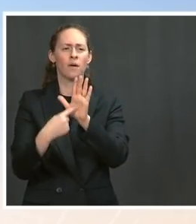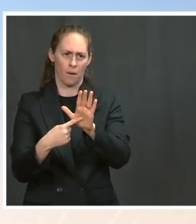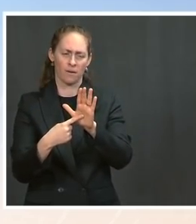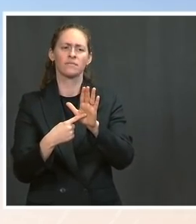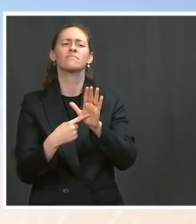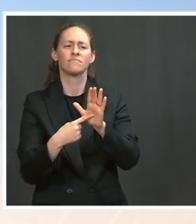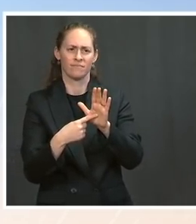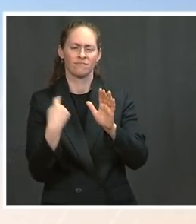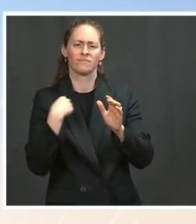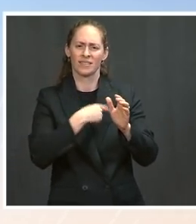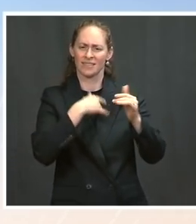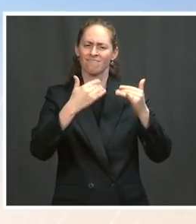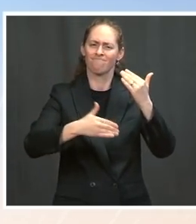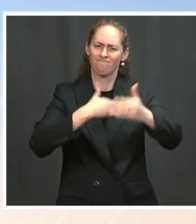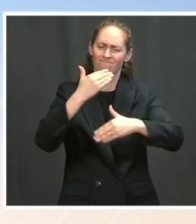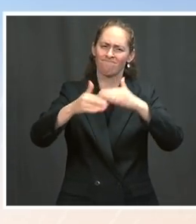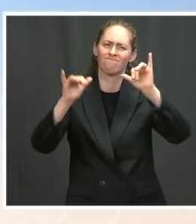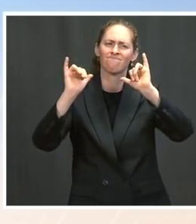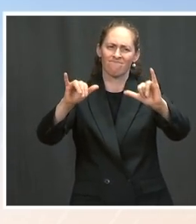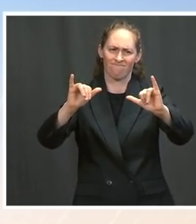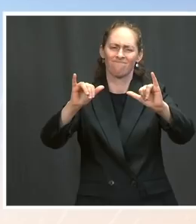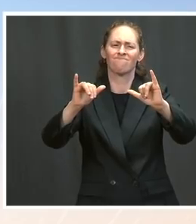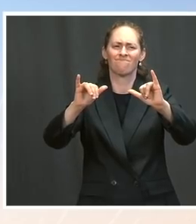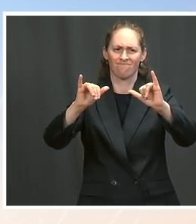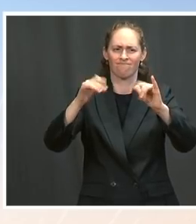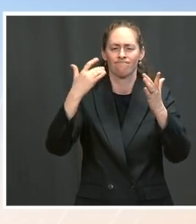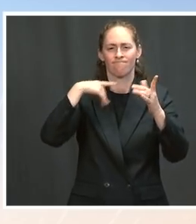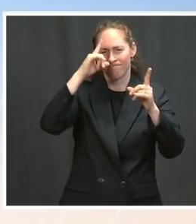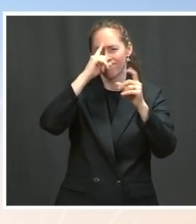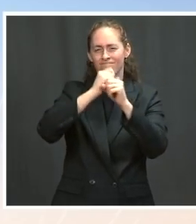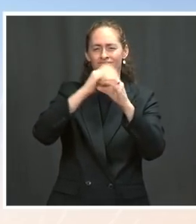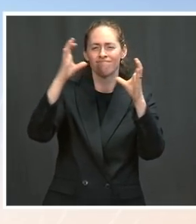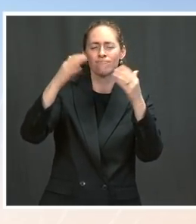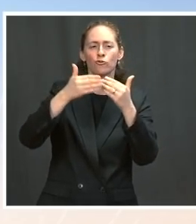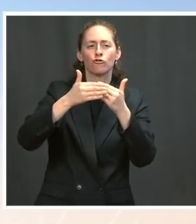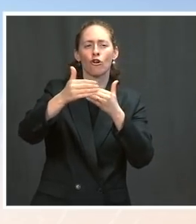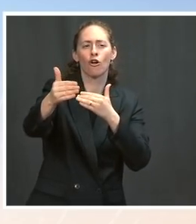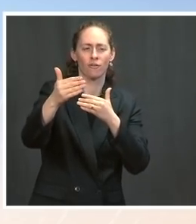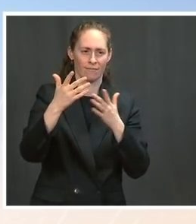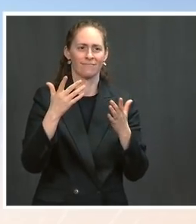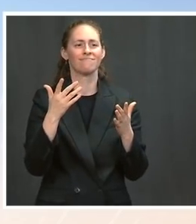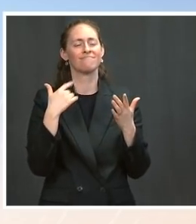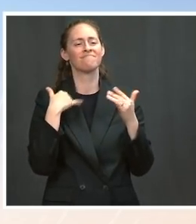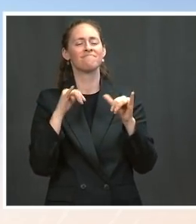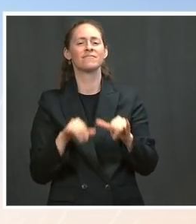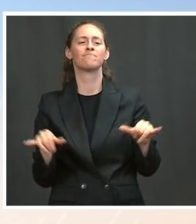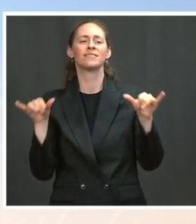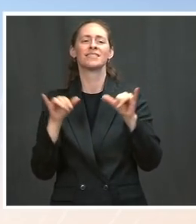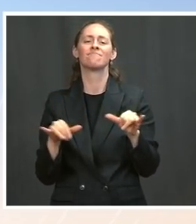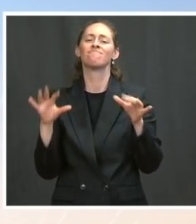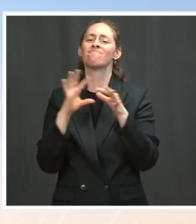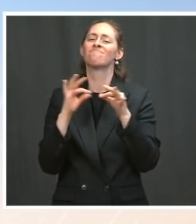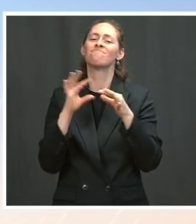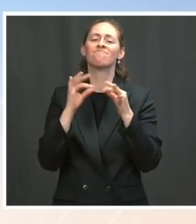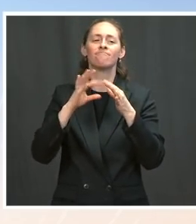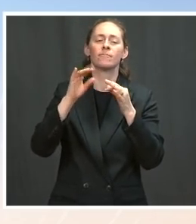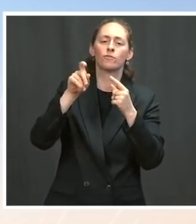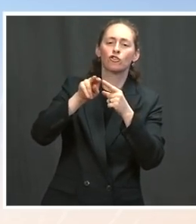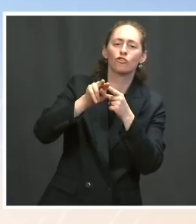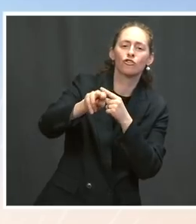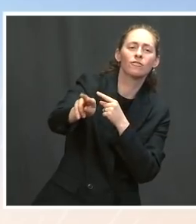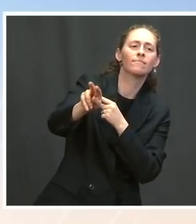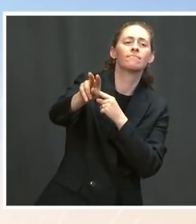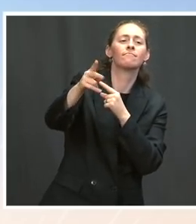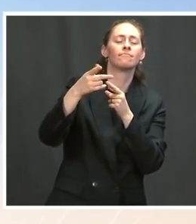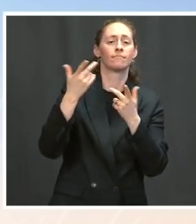this is going to be a long road, as we've always said. So it just requires additional assistance, additional stimulus, additional